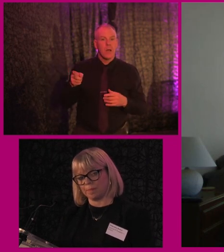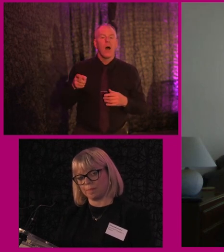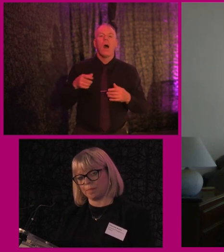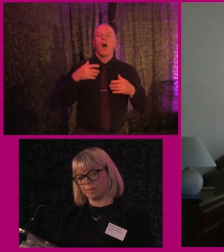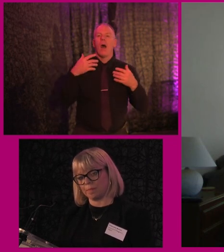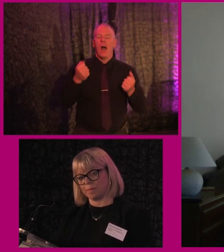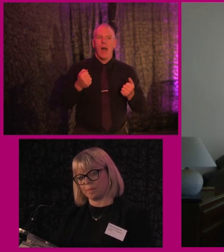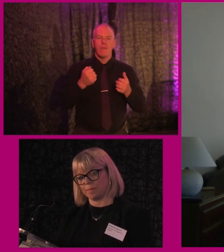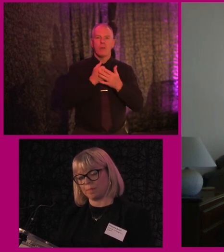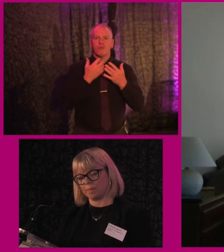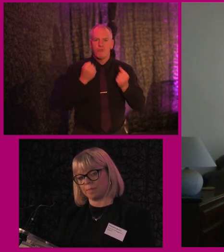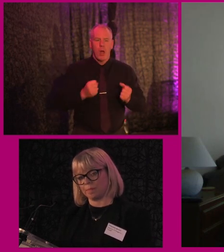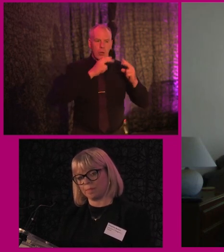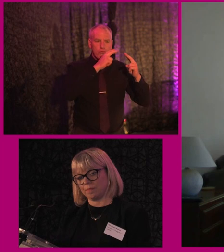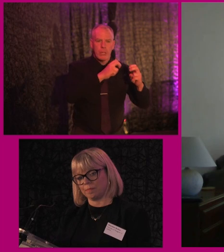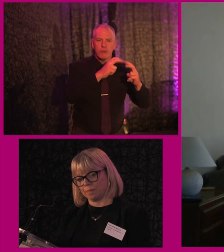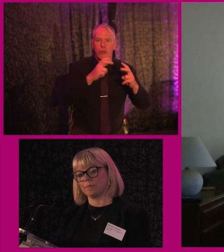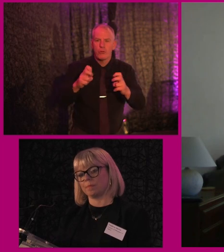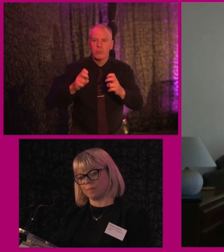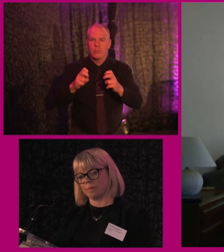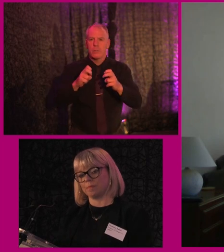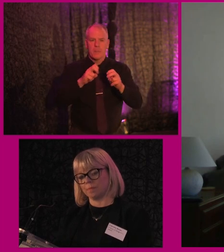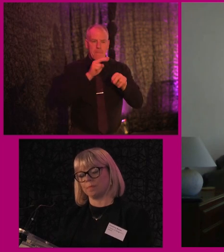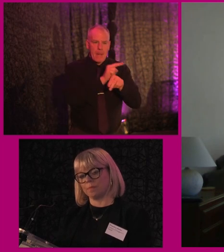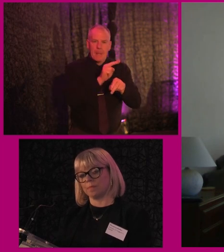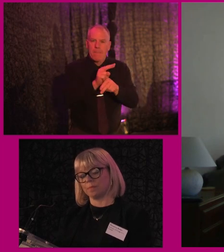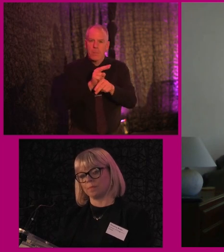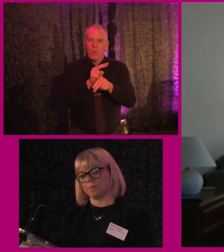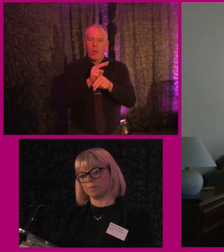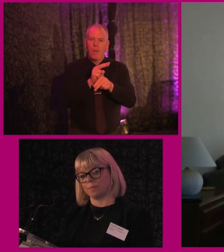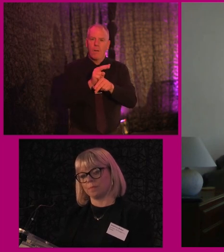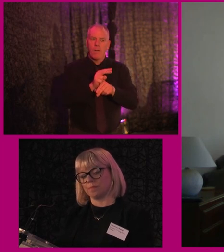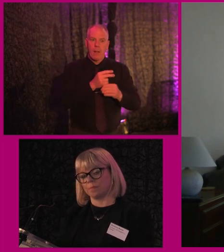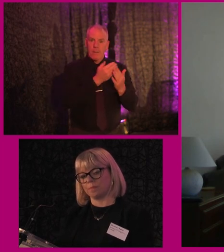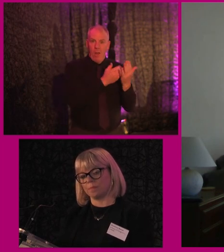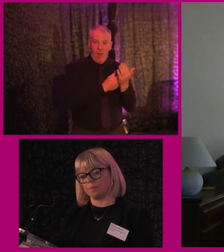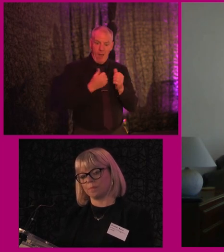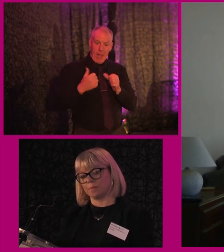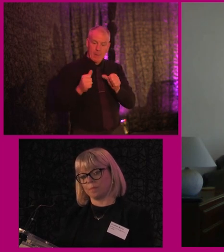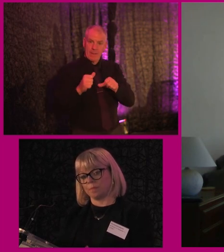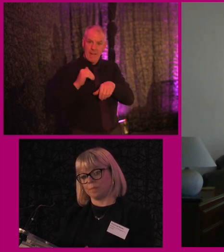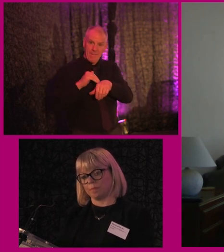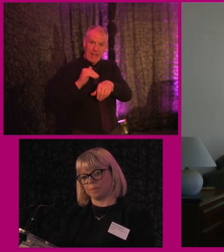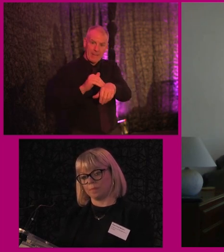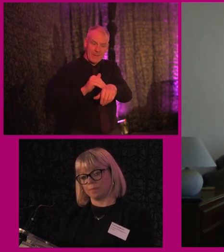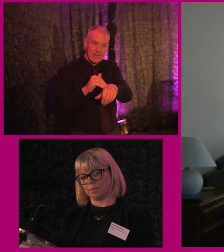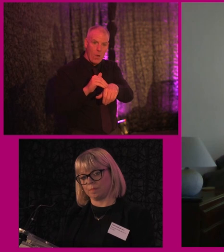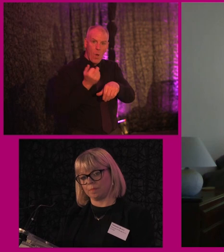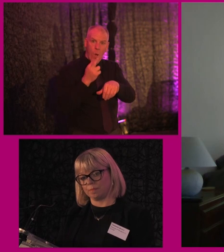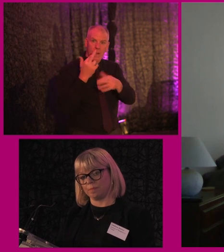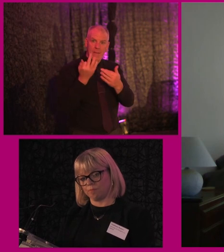surveillance mechanism to track how effective the legislation is, and if it needs to be modified.